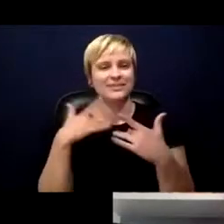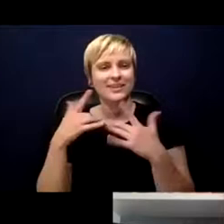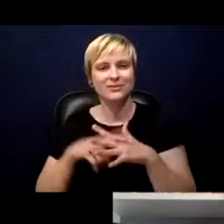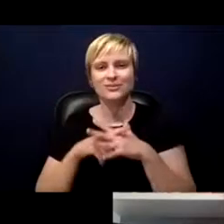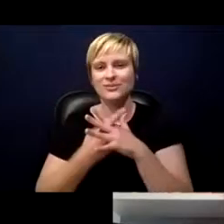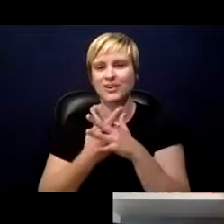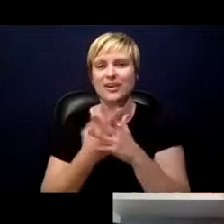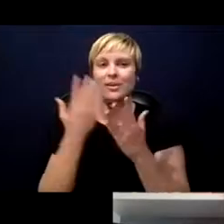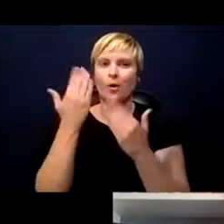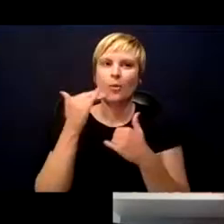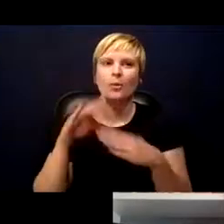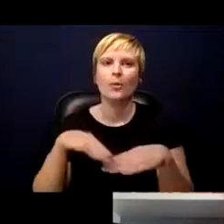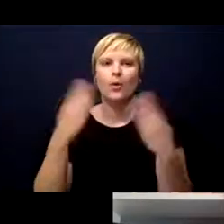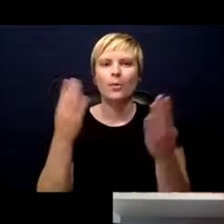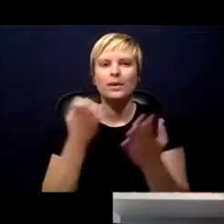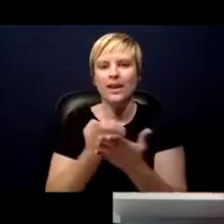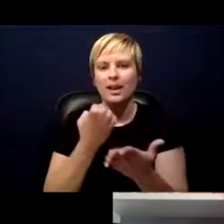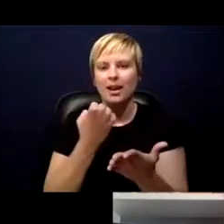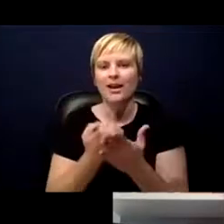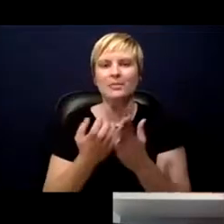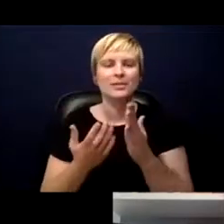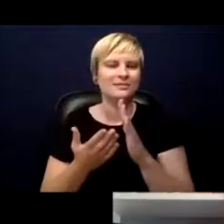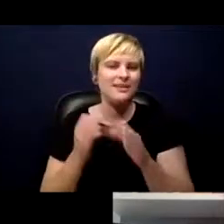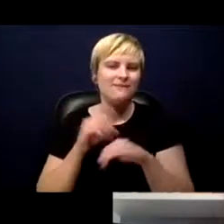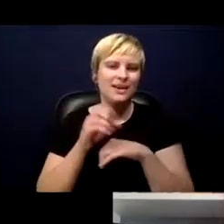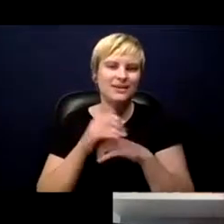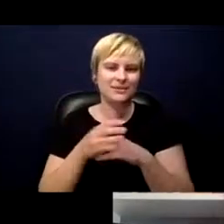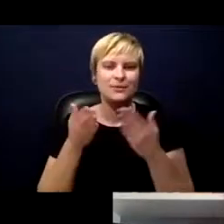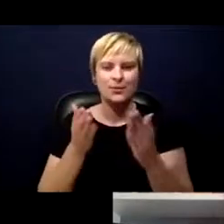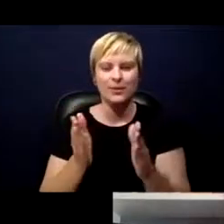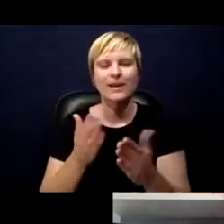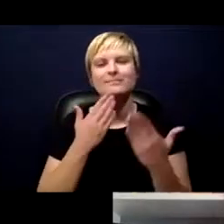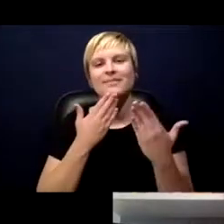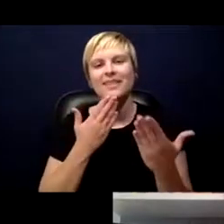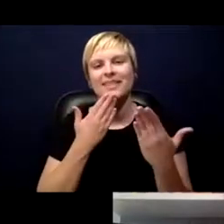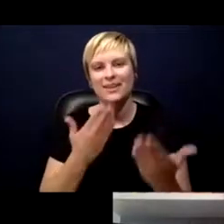economy in an effective way. Thank you.